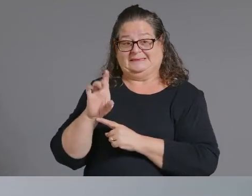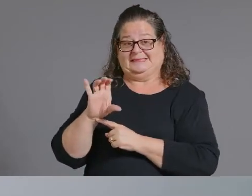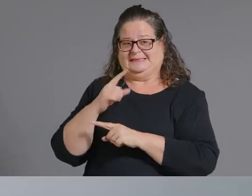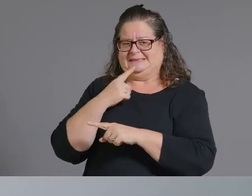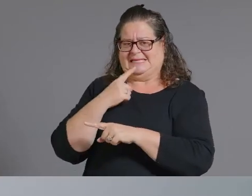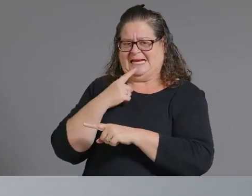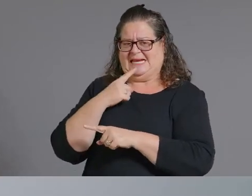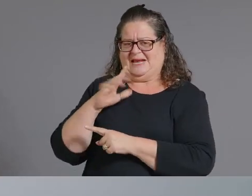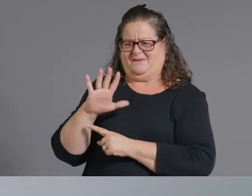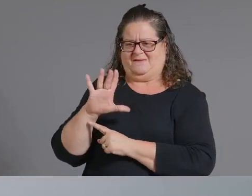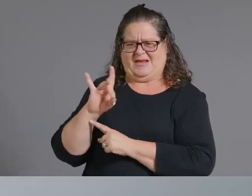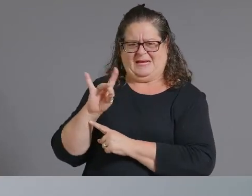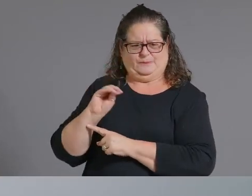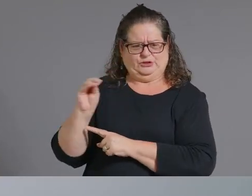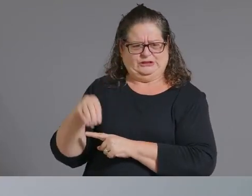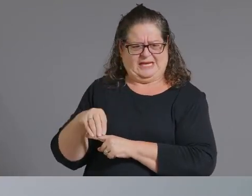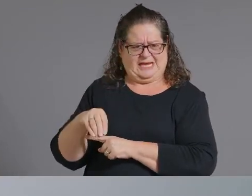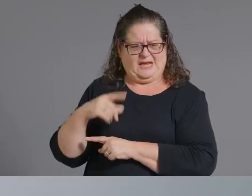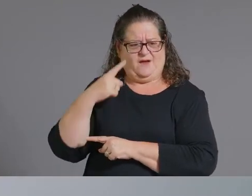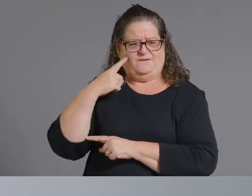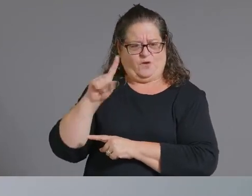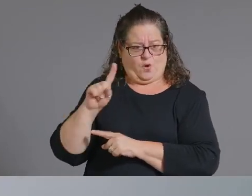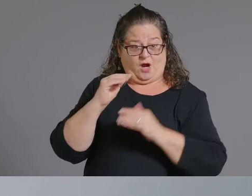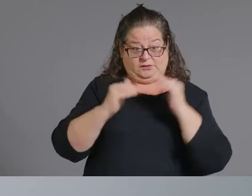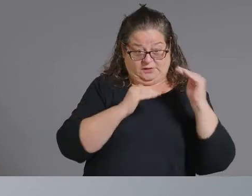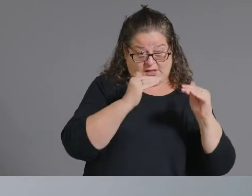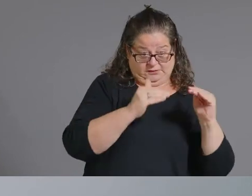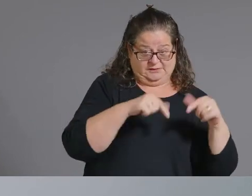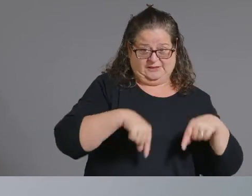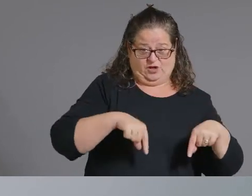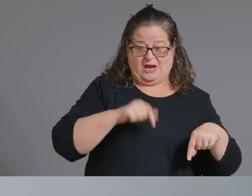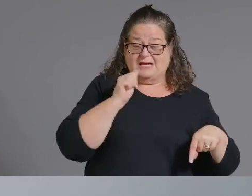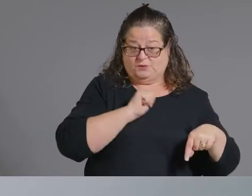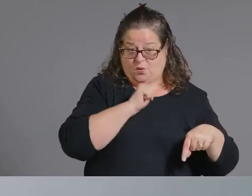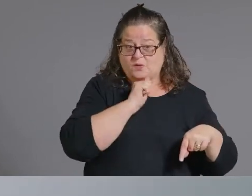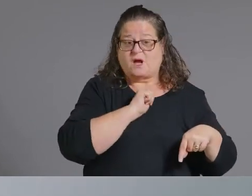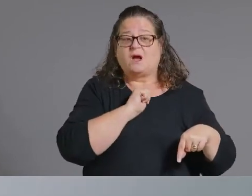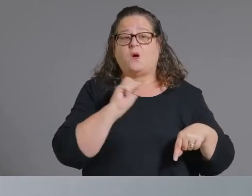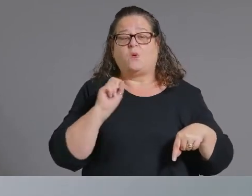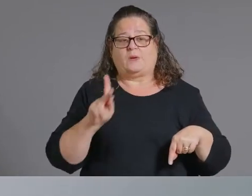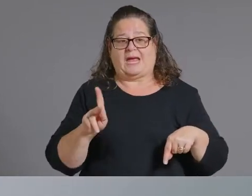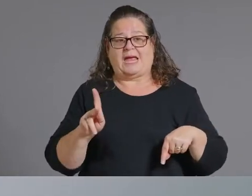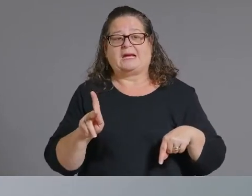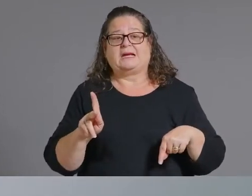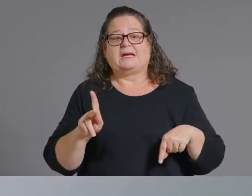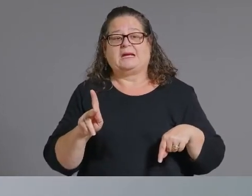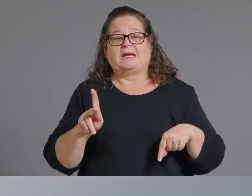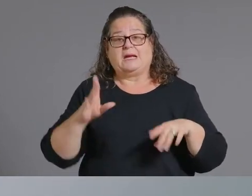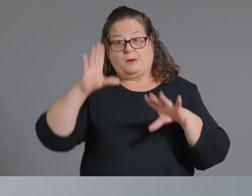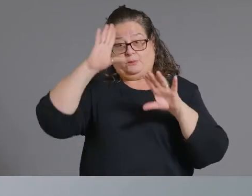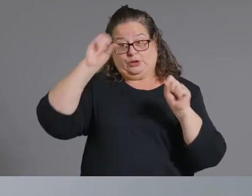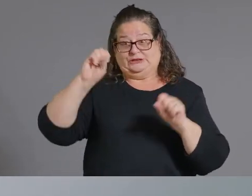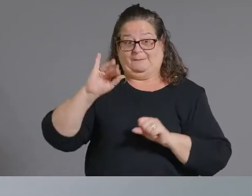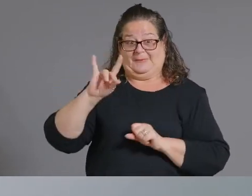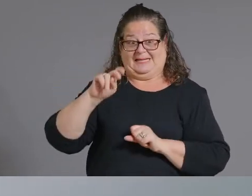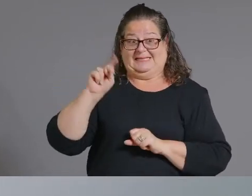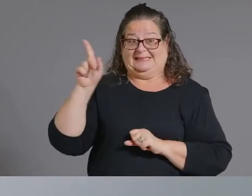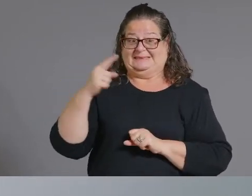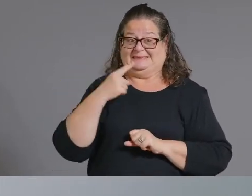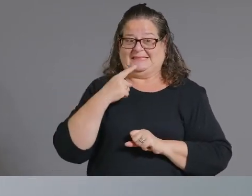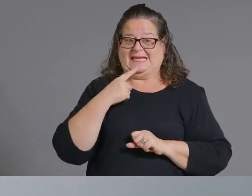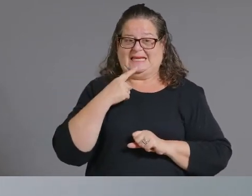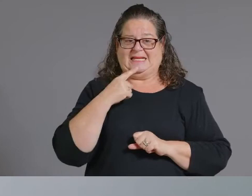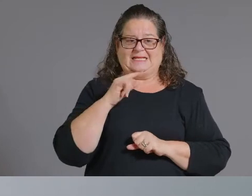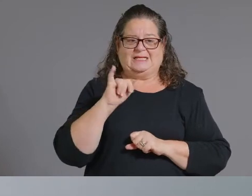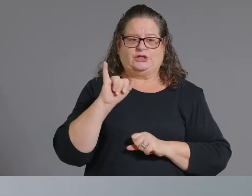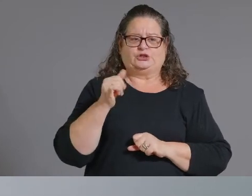arizona of our adults have been vaccinated and president biden declared june you know he called it a month of action